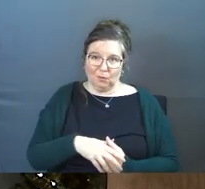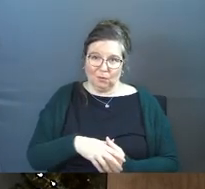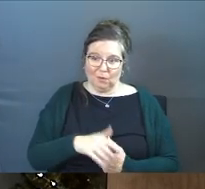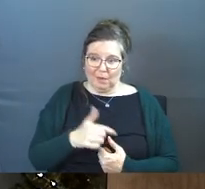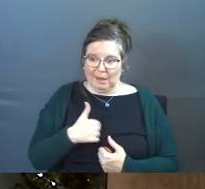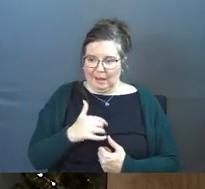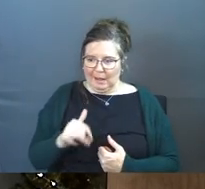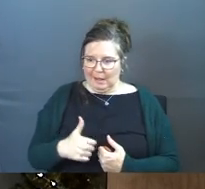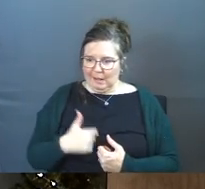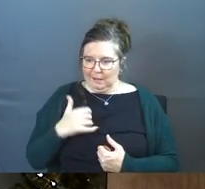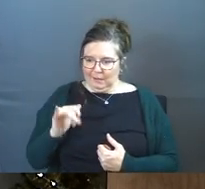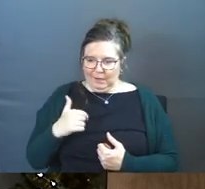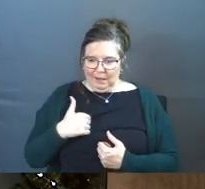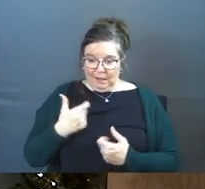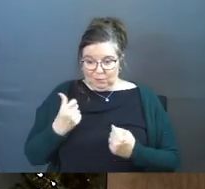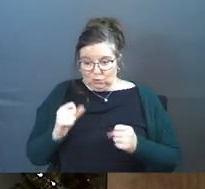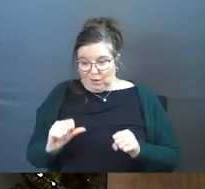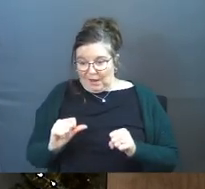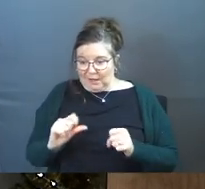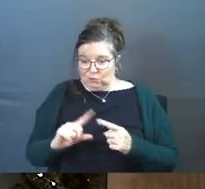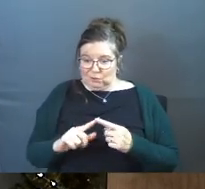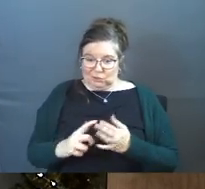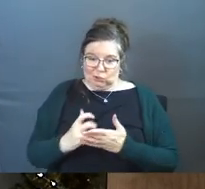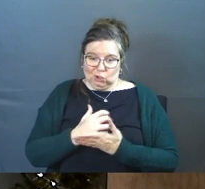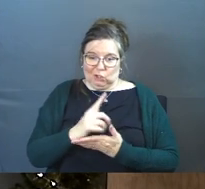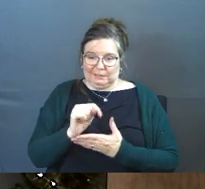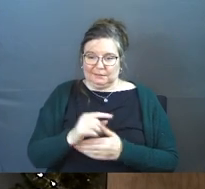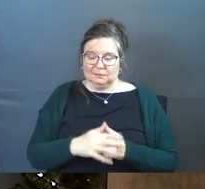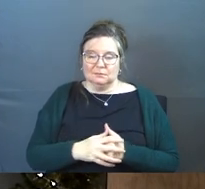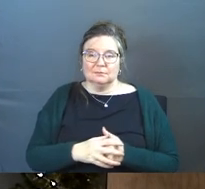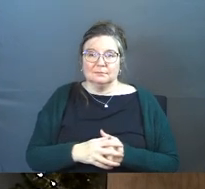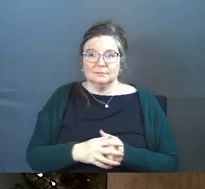and I live as if I'm trying to just earn it